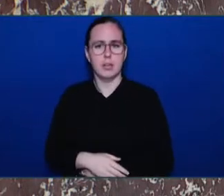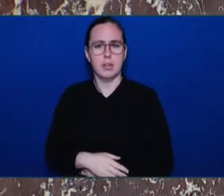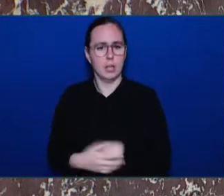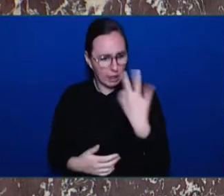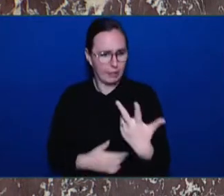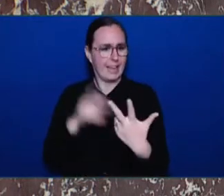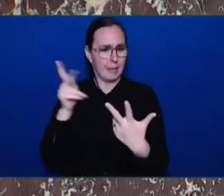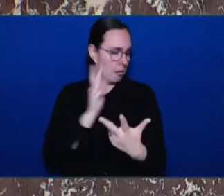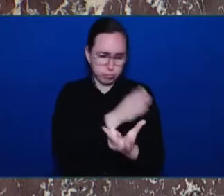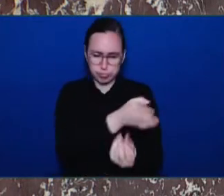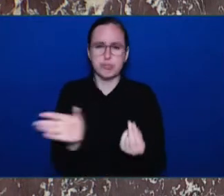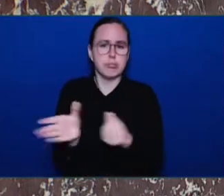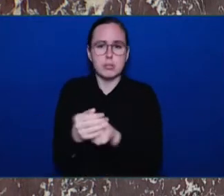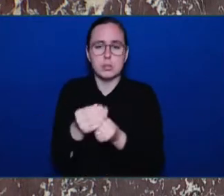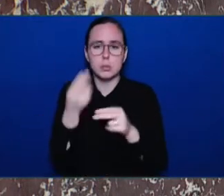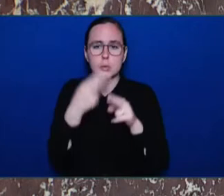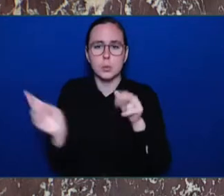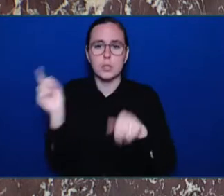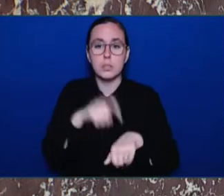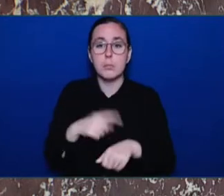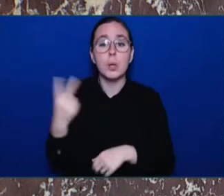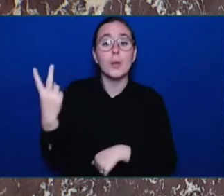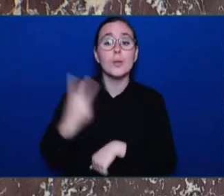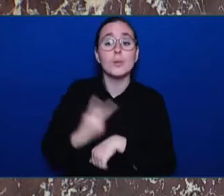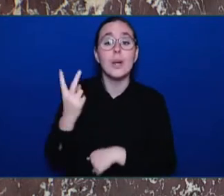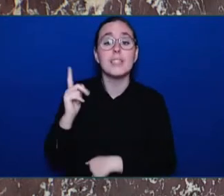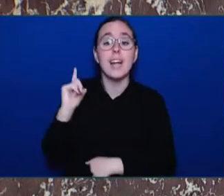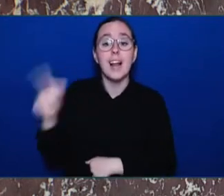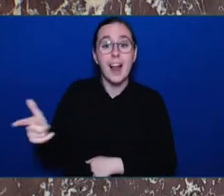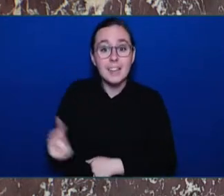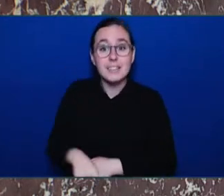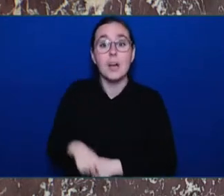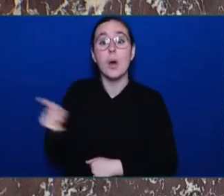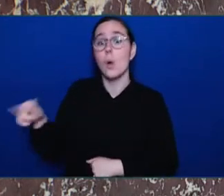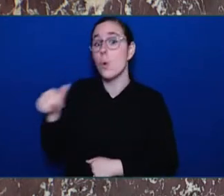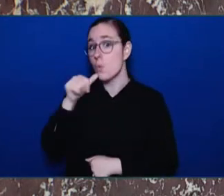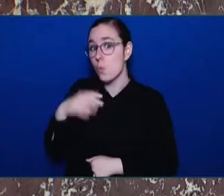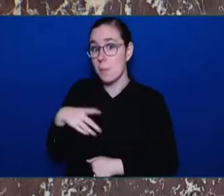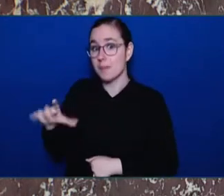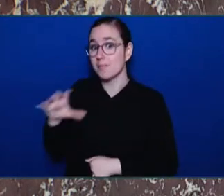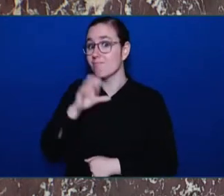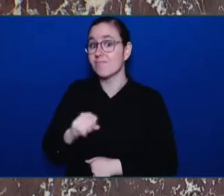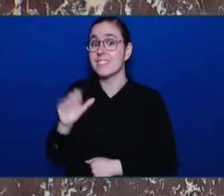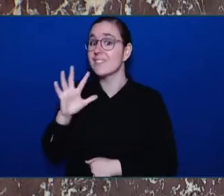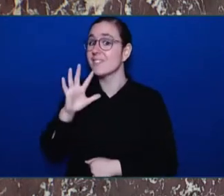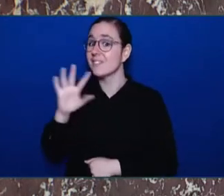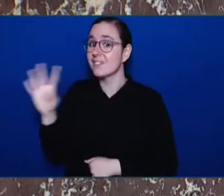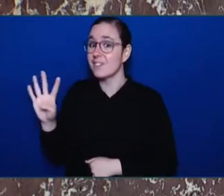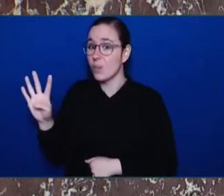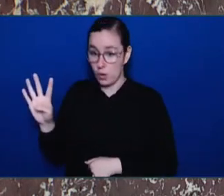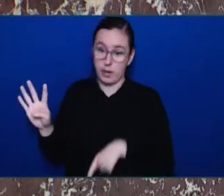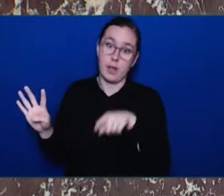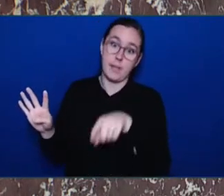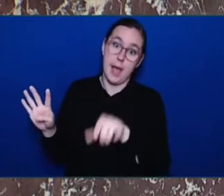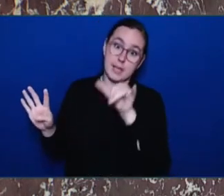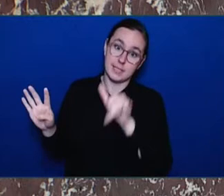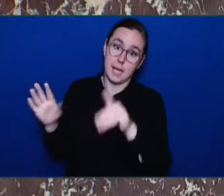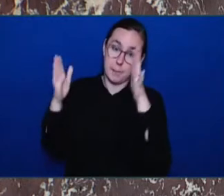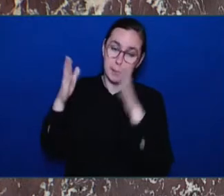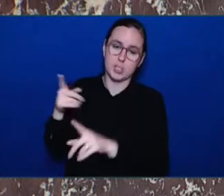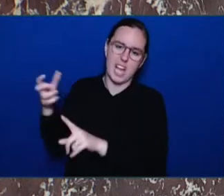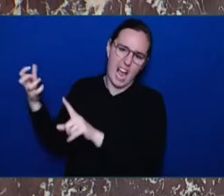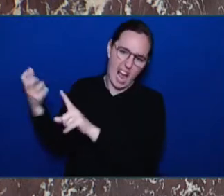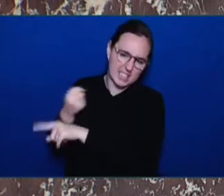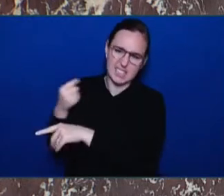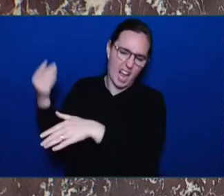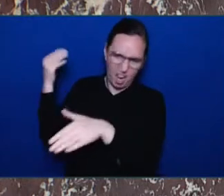suffered serious injuries and after the same prolific offender attacked her in a violent home invasion. So,